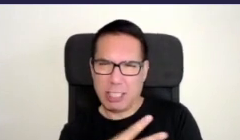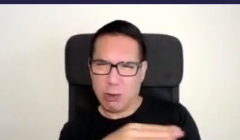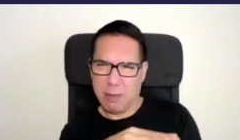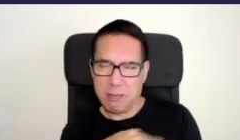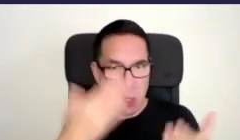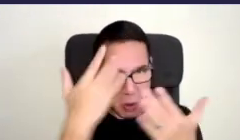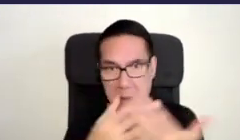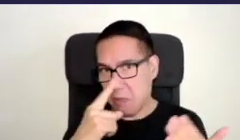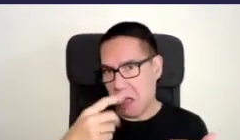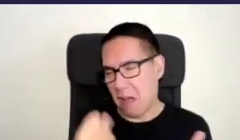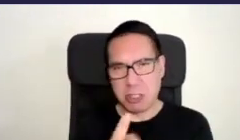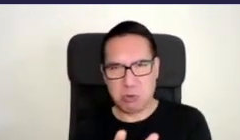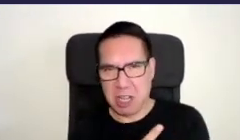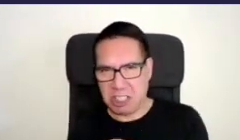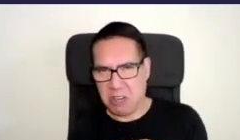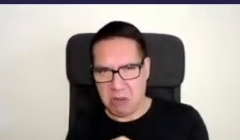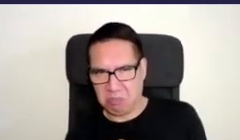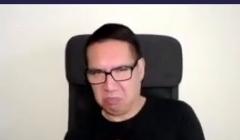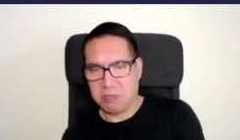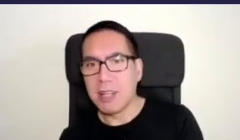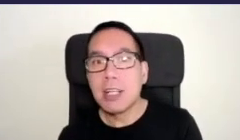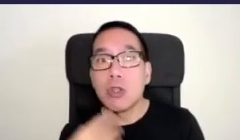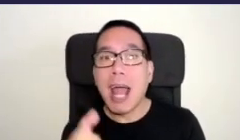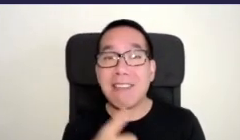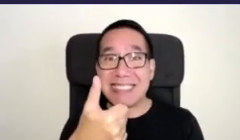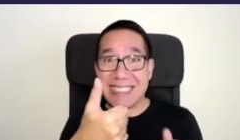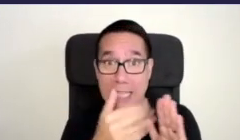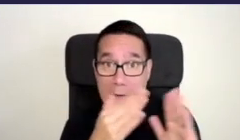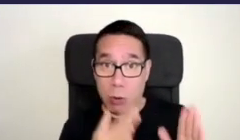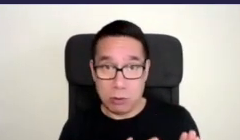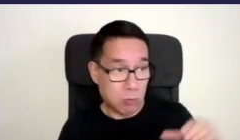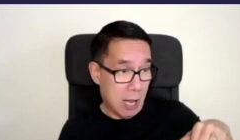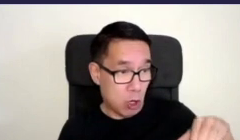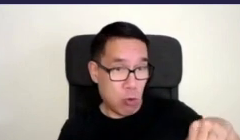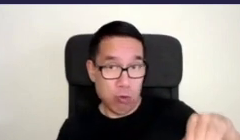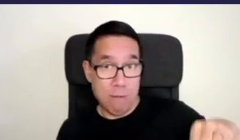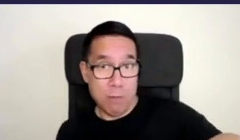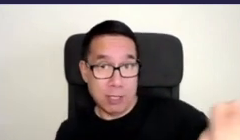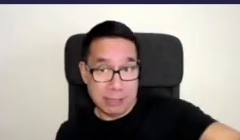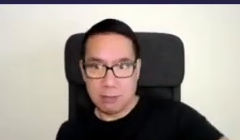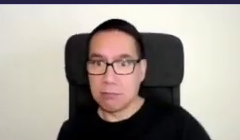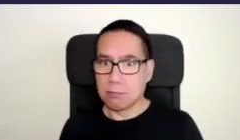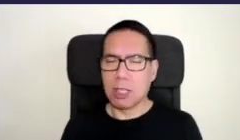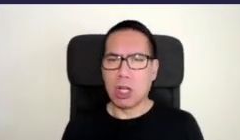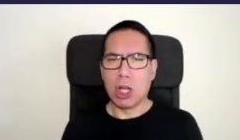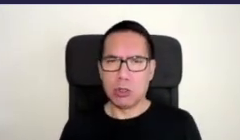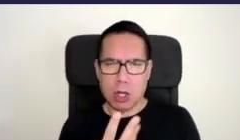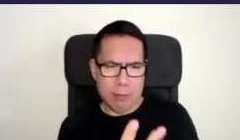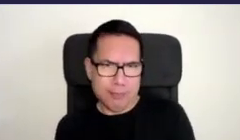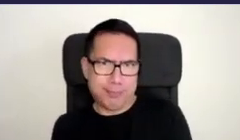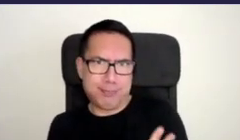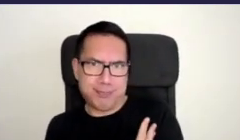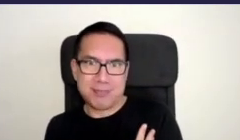examples so what we did we took six houses in a row and took up all the lawn and or not the